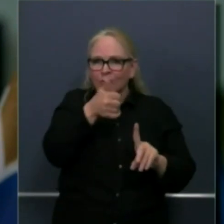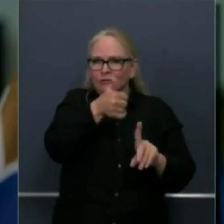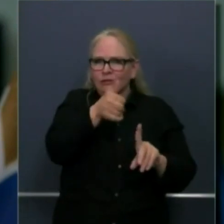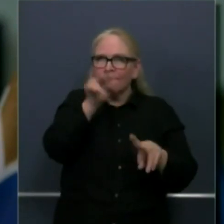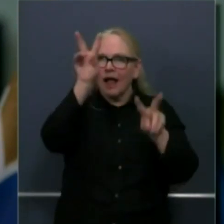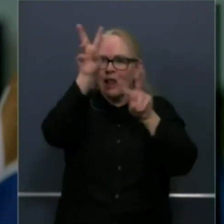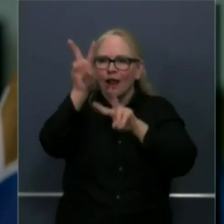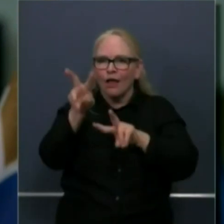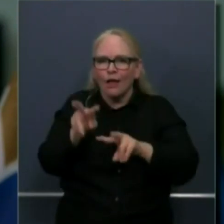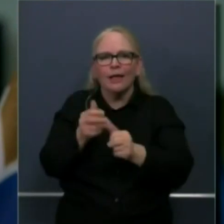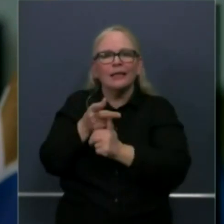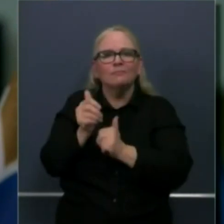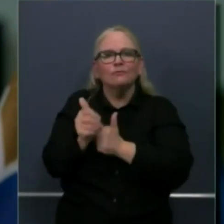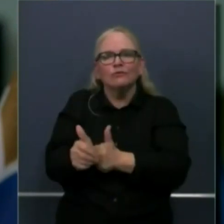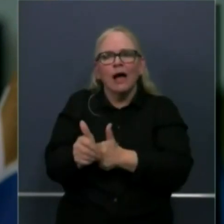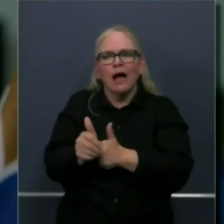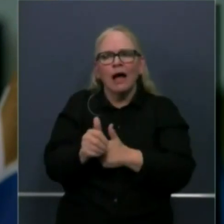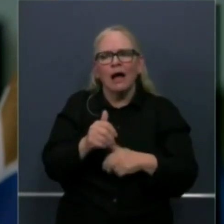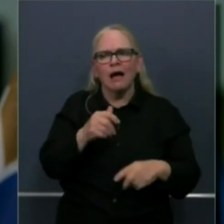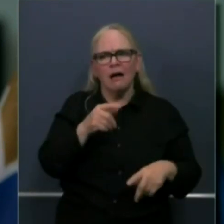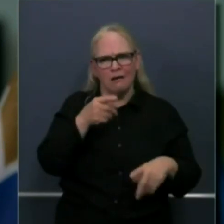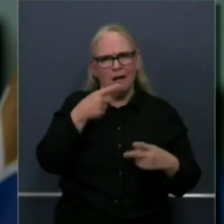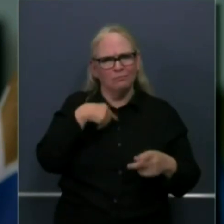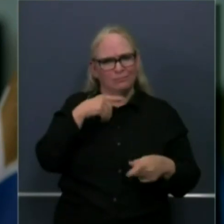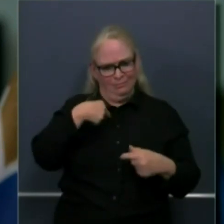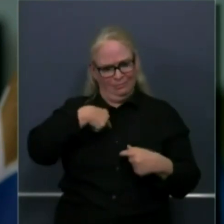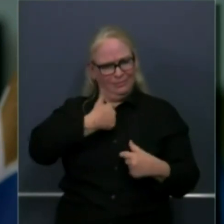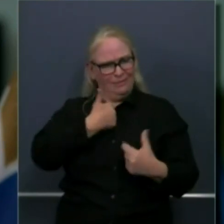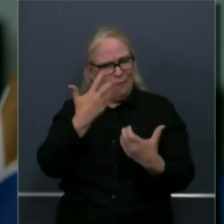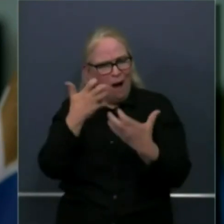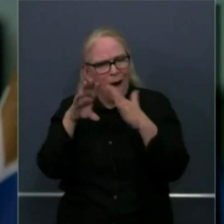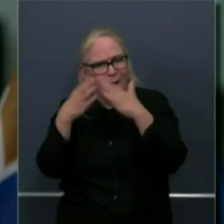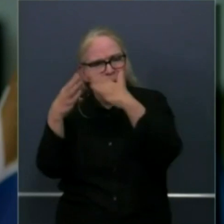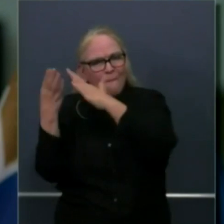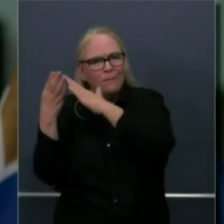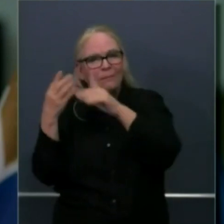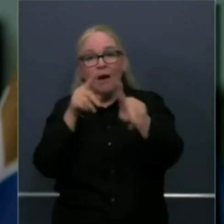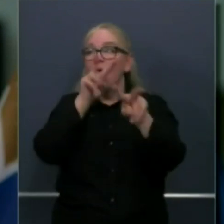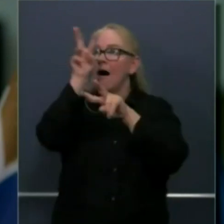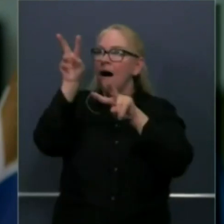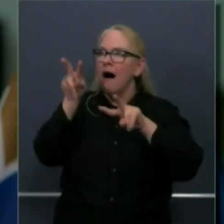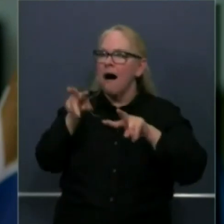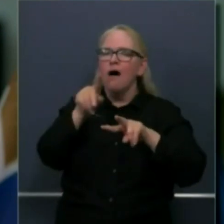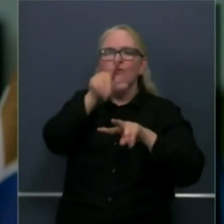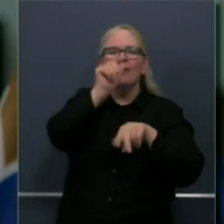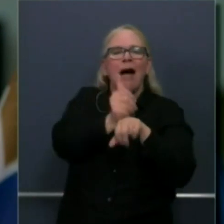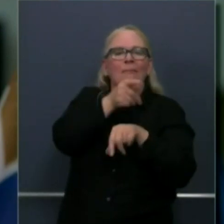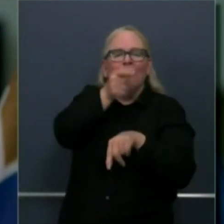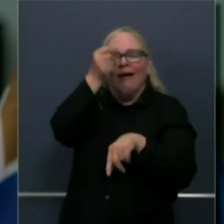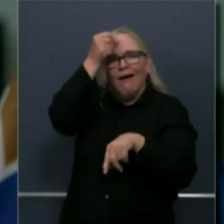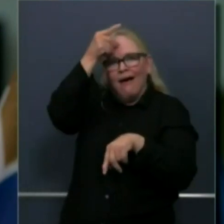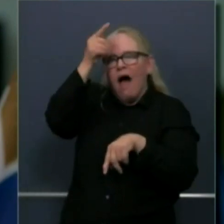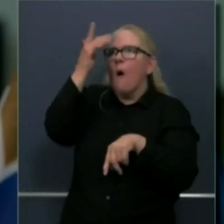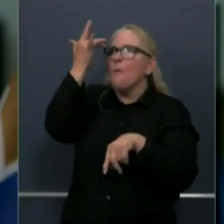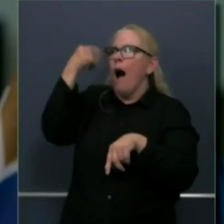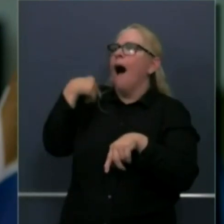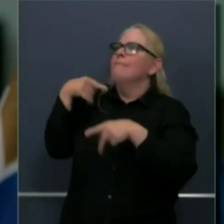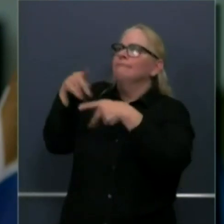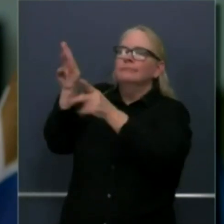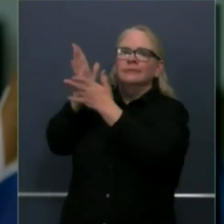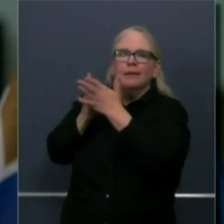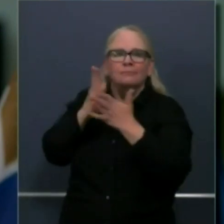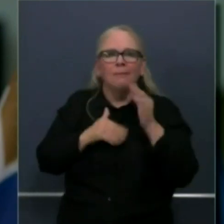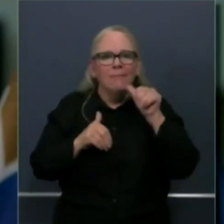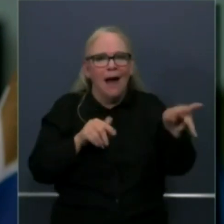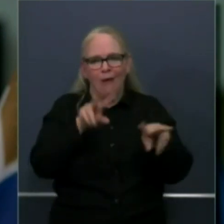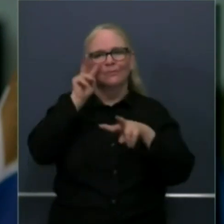all collectively be monitoring uh people's uh success in this space and we believe success um is